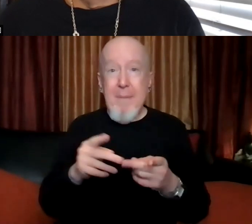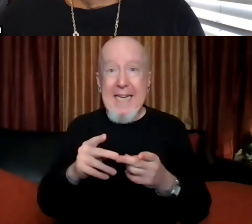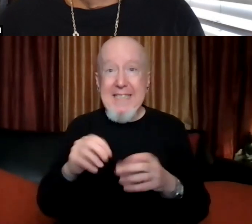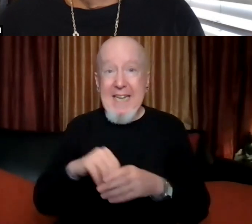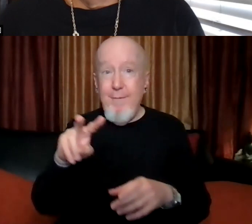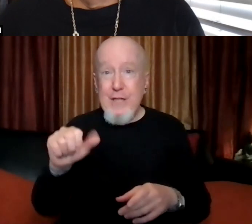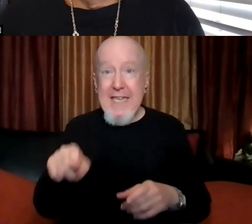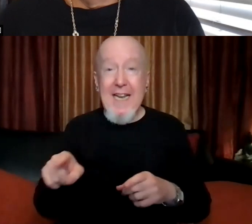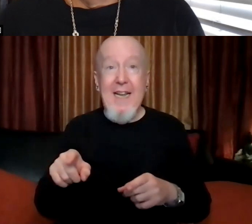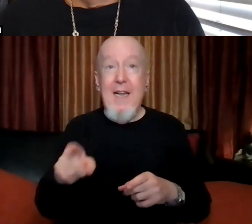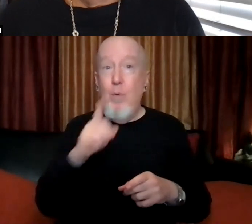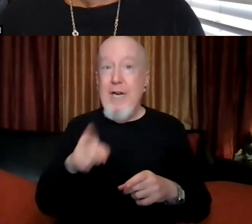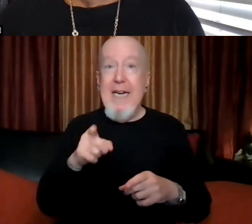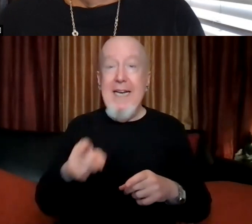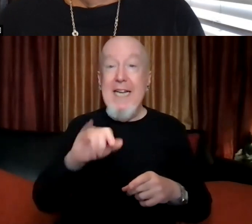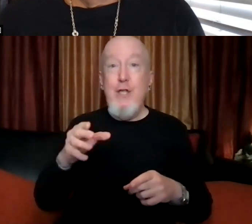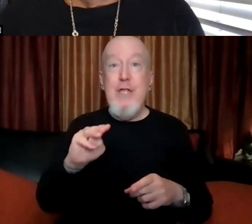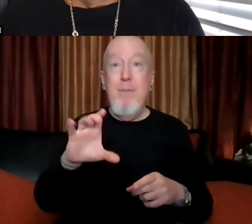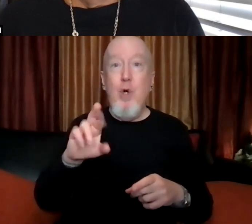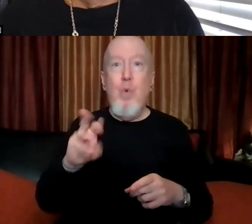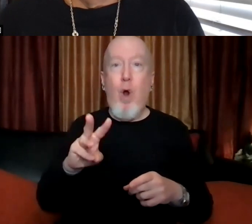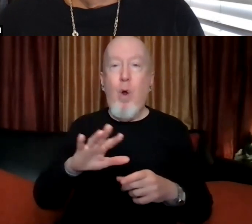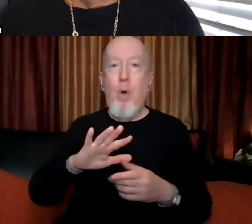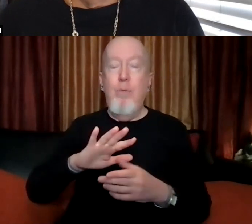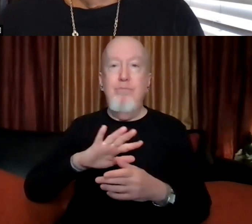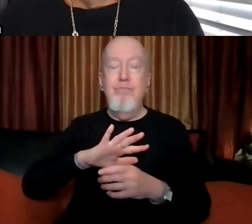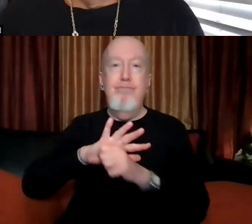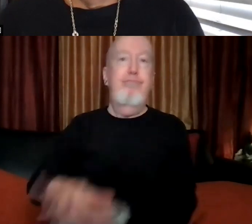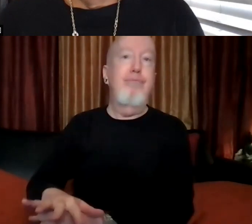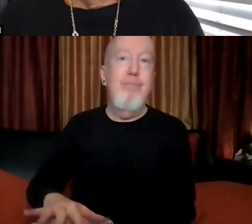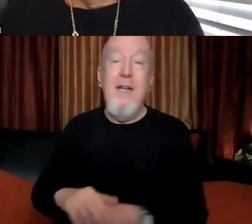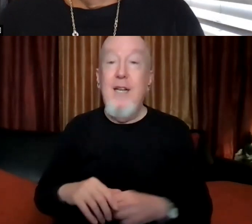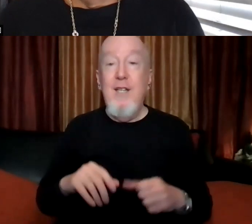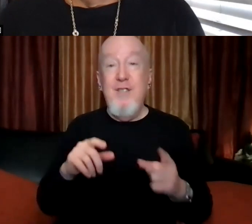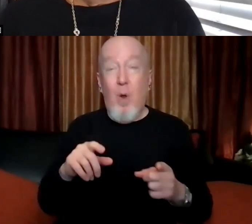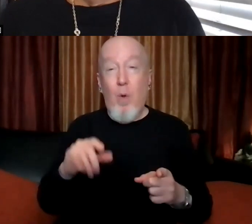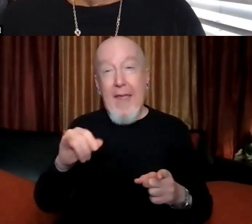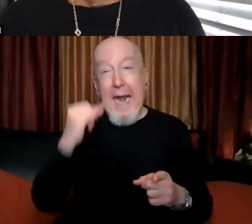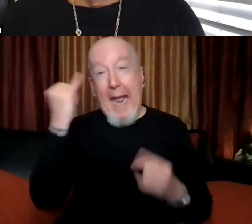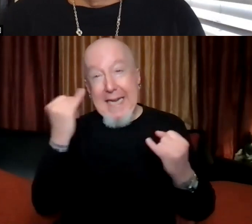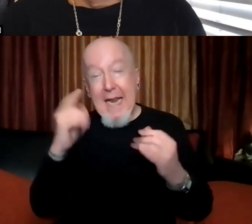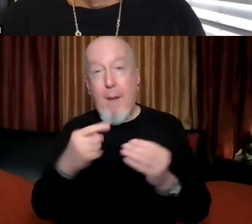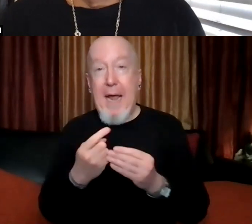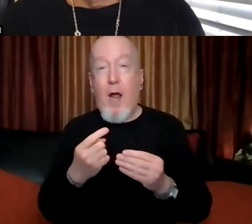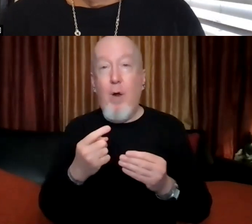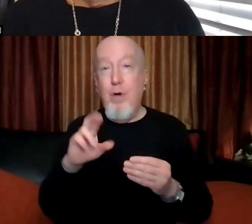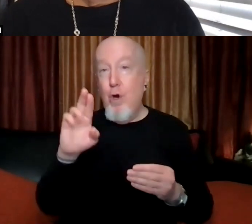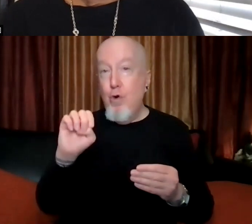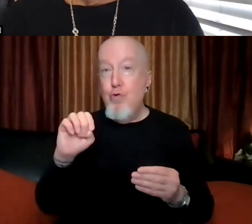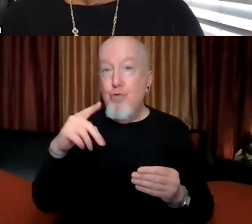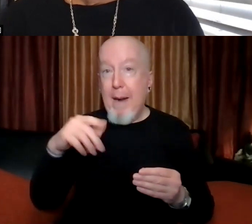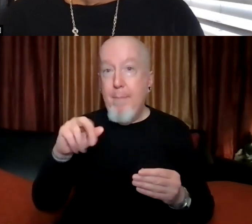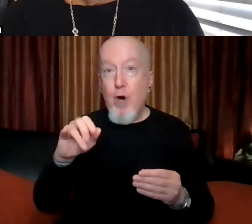really impeded by the history of Jim Crow. So, so this idea that the process of reparations, um, has implications across